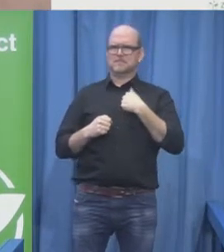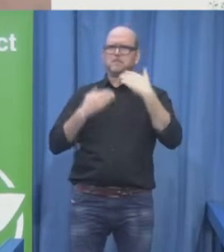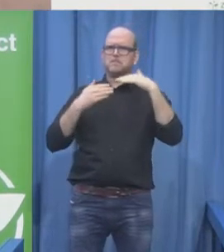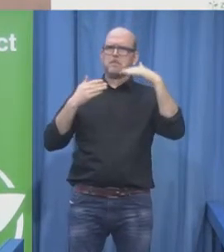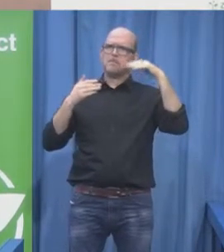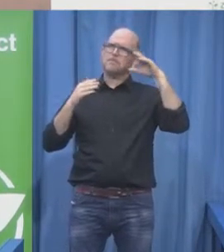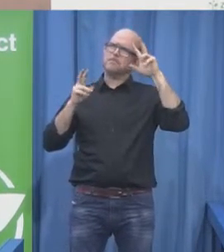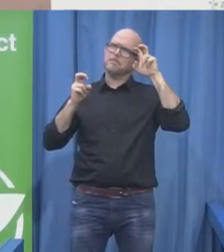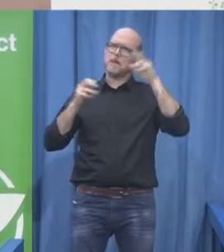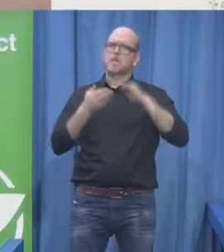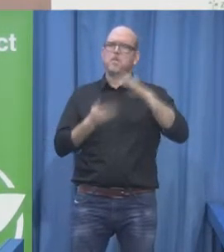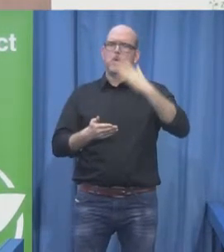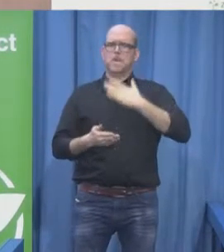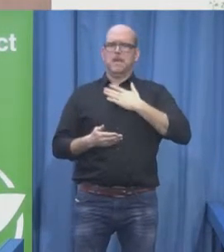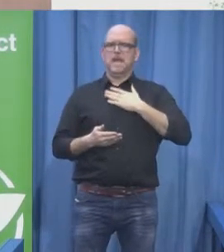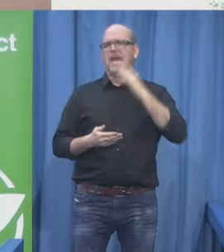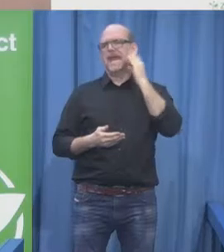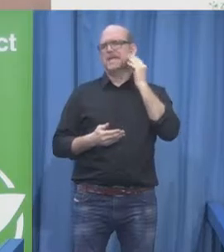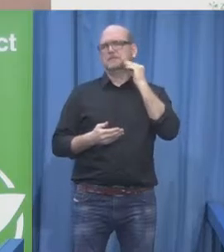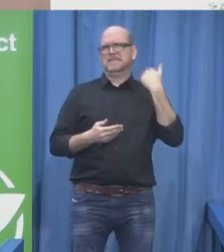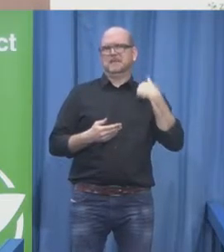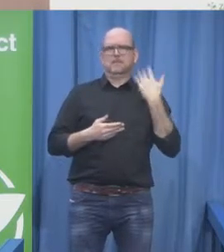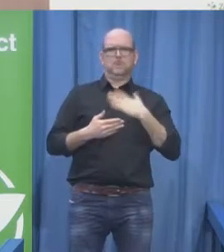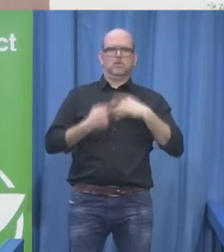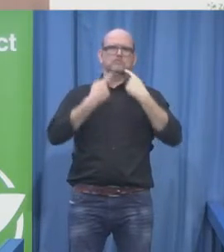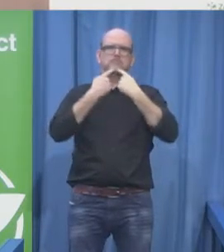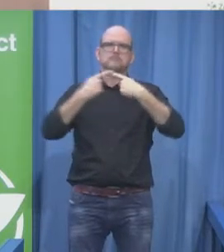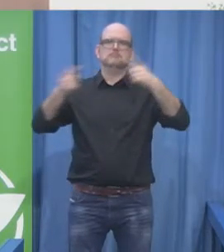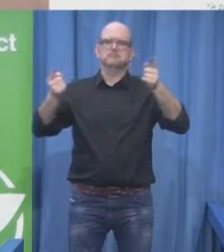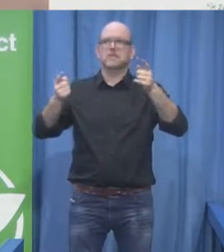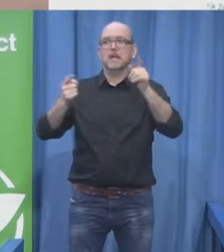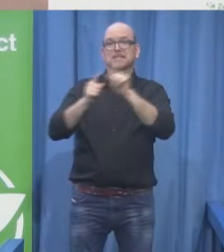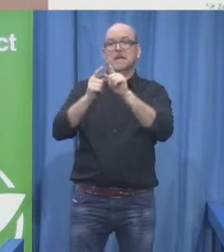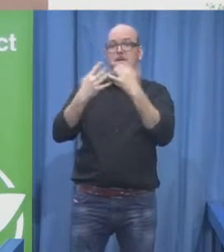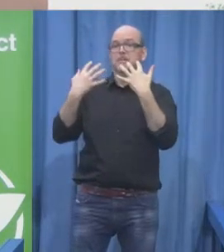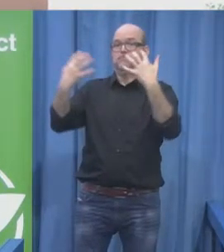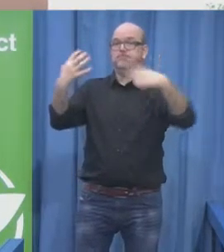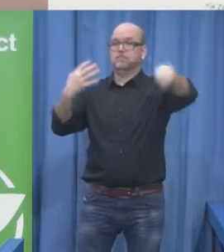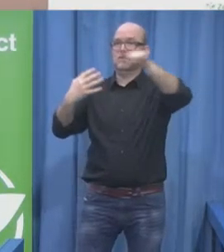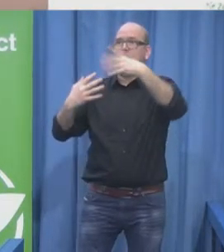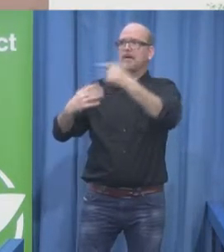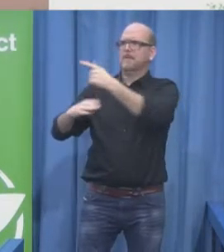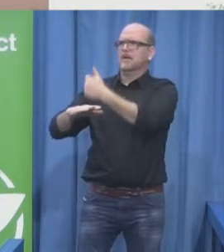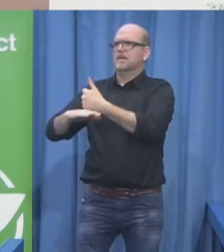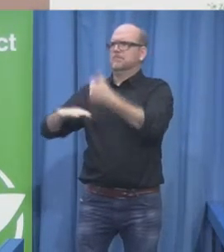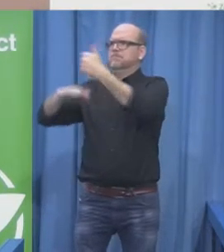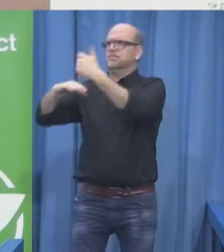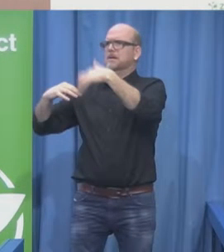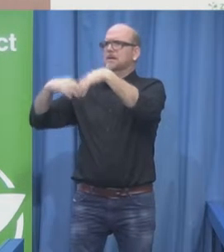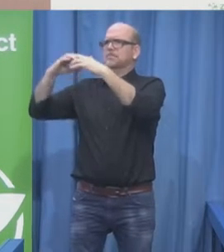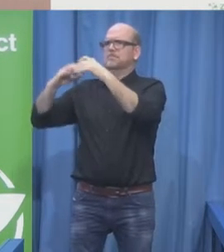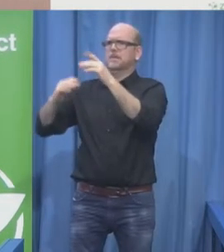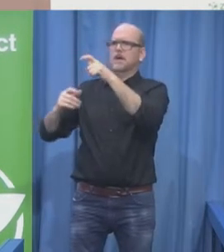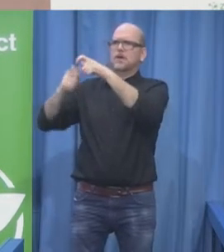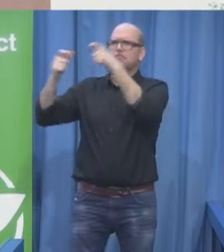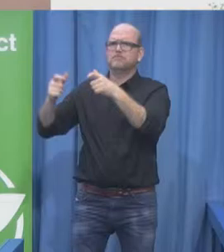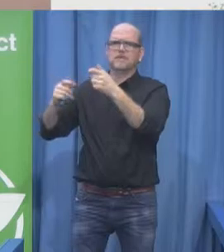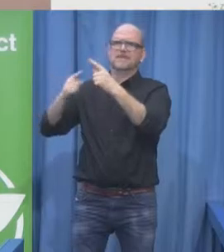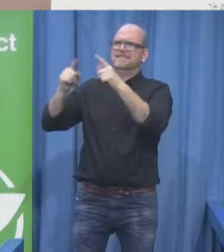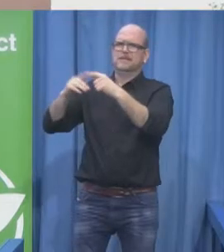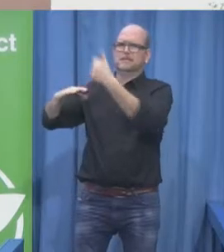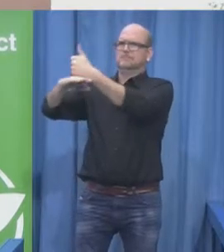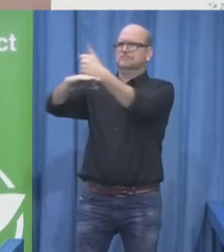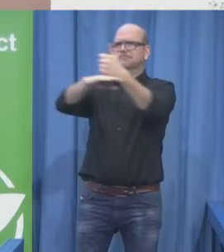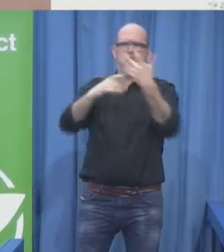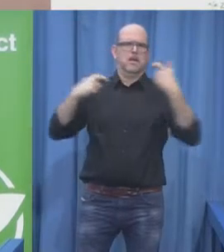today many hats. I'll try to stick to the hat of a director of a division, the one I just mentioned to you. But I'm